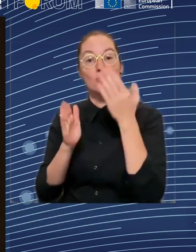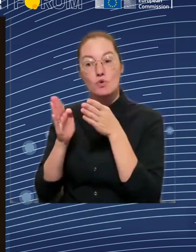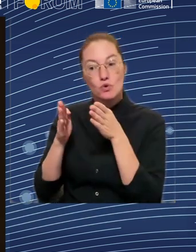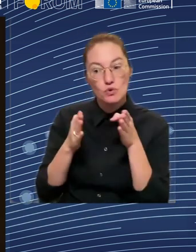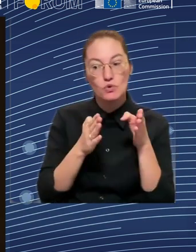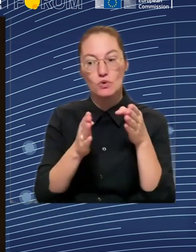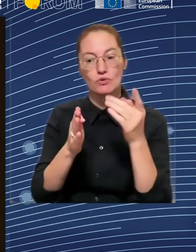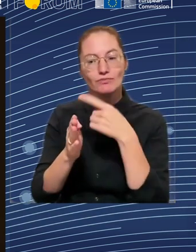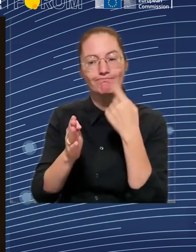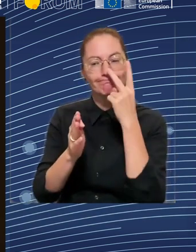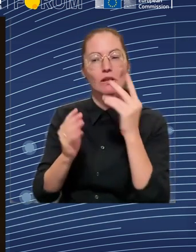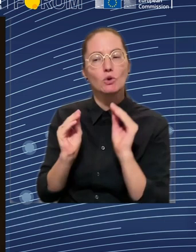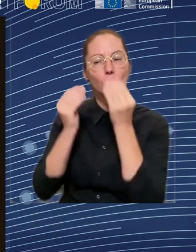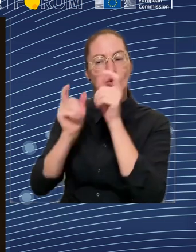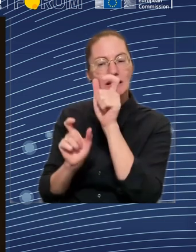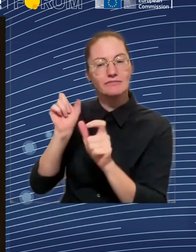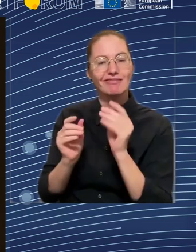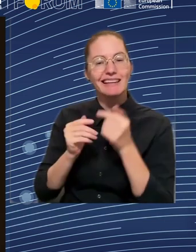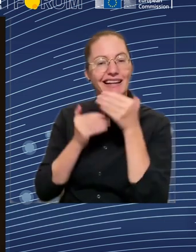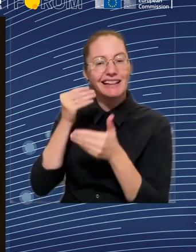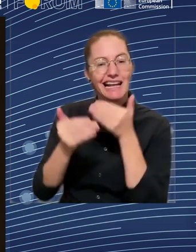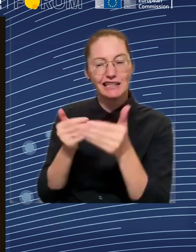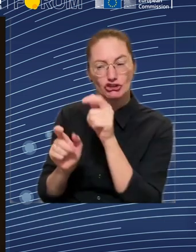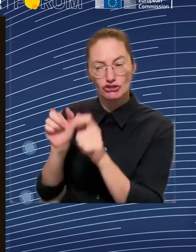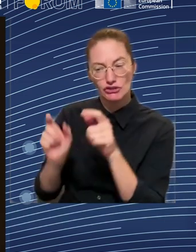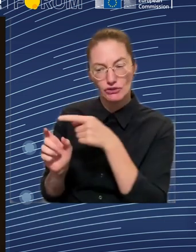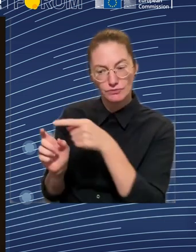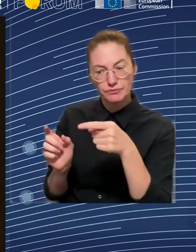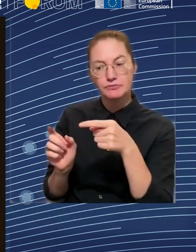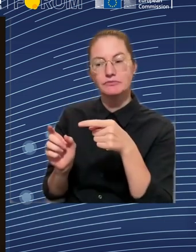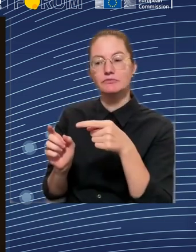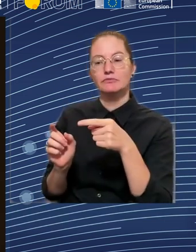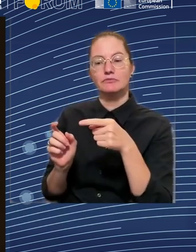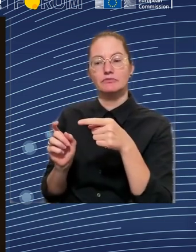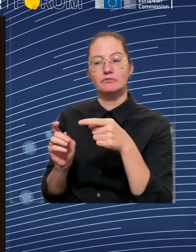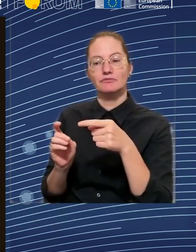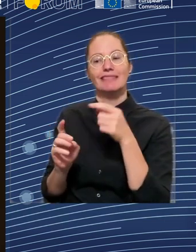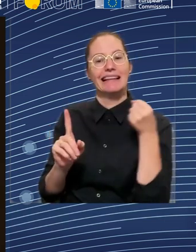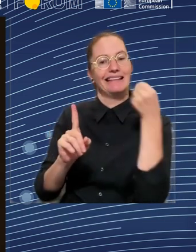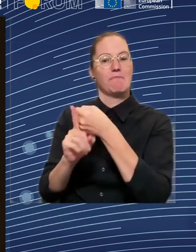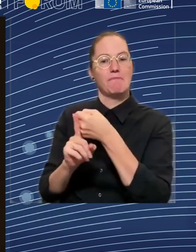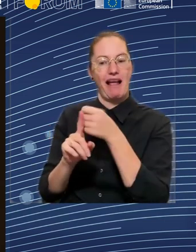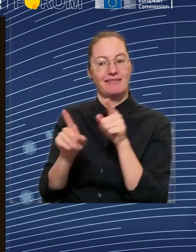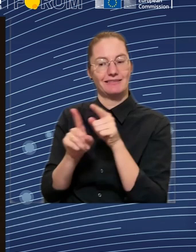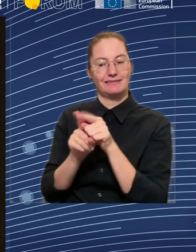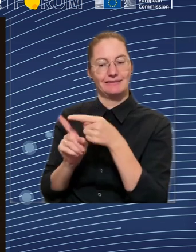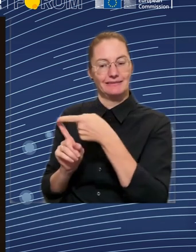including the new trends, within the mega trends that was identified earlier during this panel? Thank you very much.